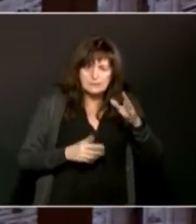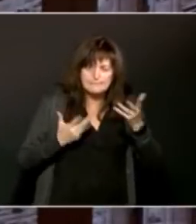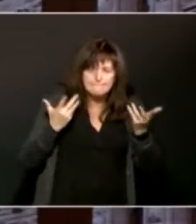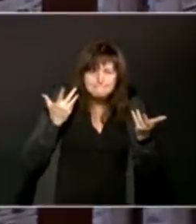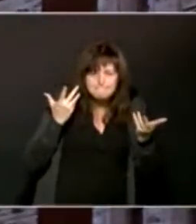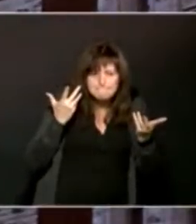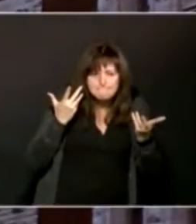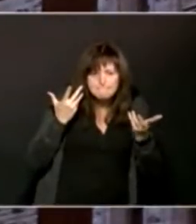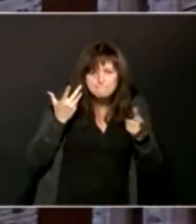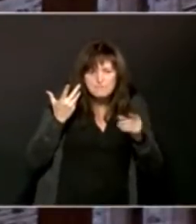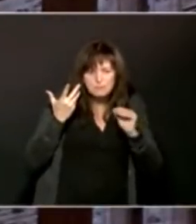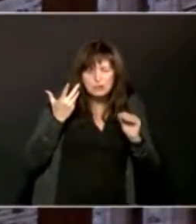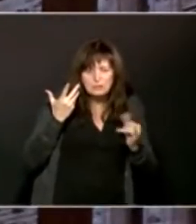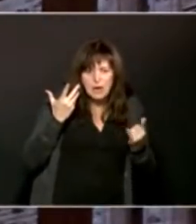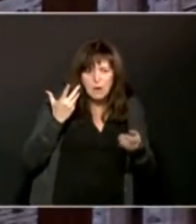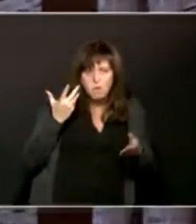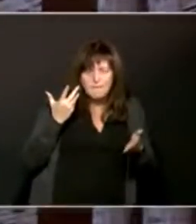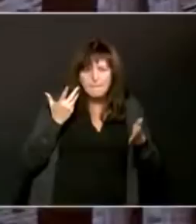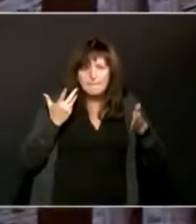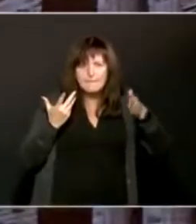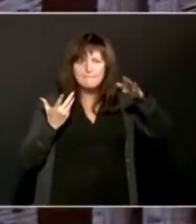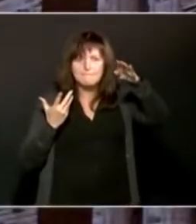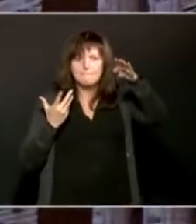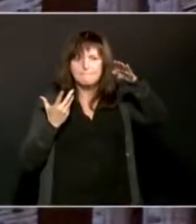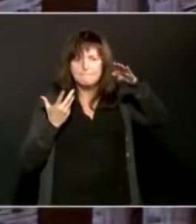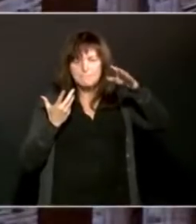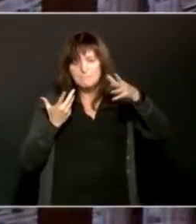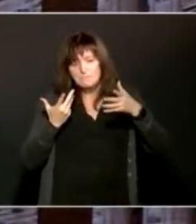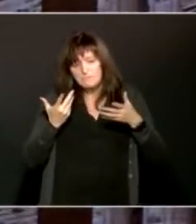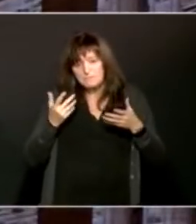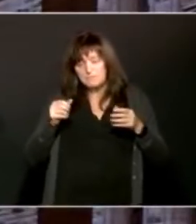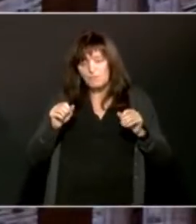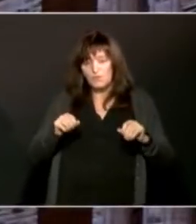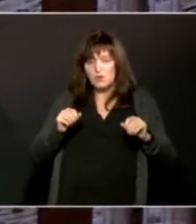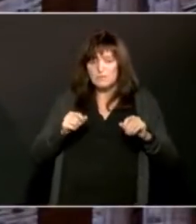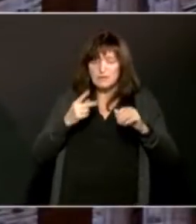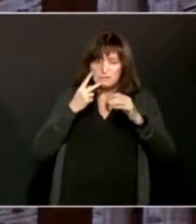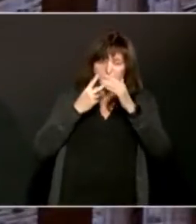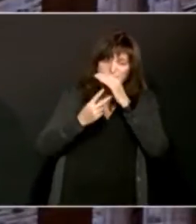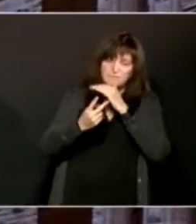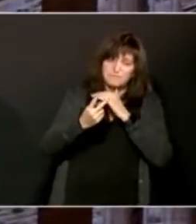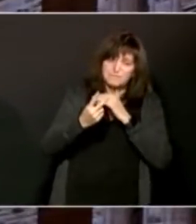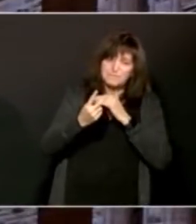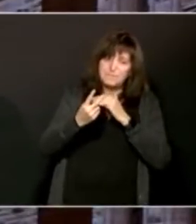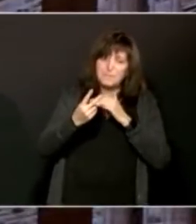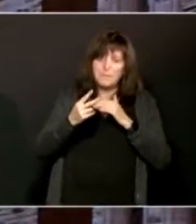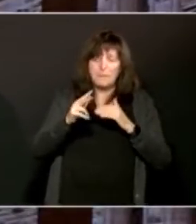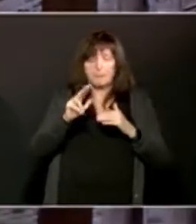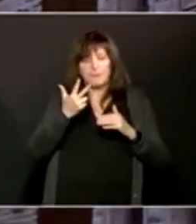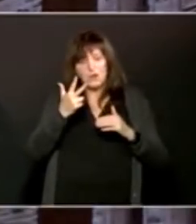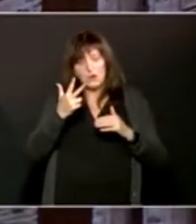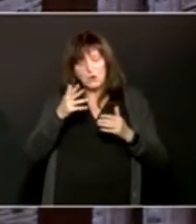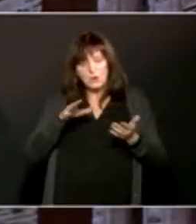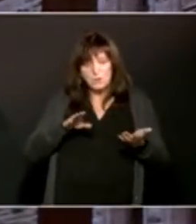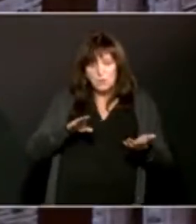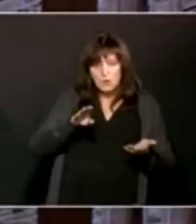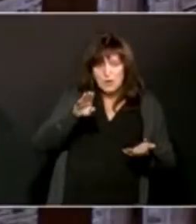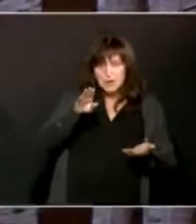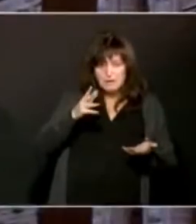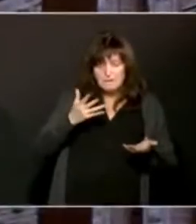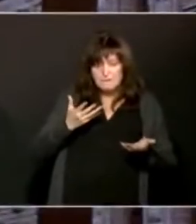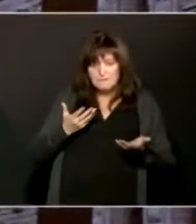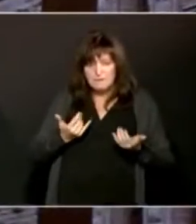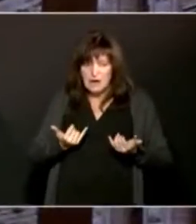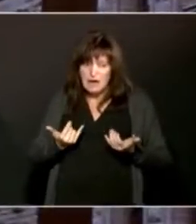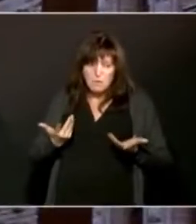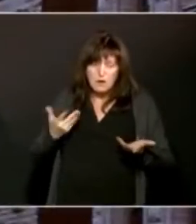we could be, I would say, we are into that base of a third wave. What does that mean? How big it is? That's to